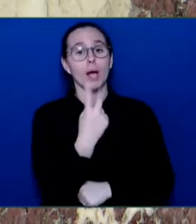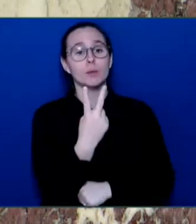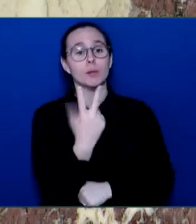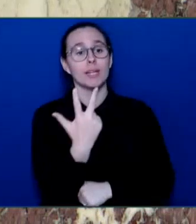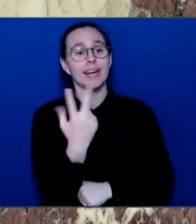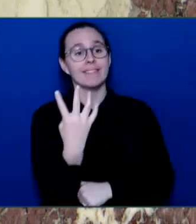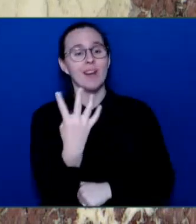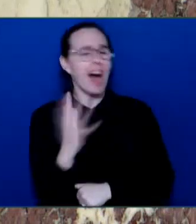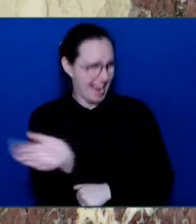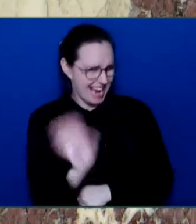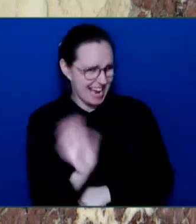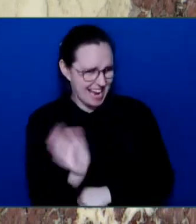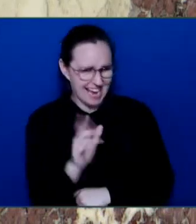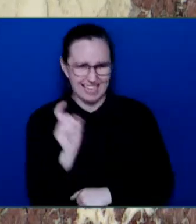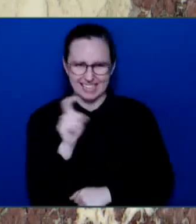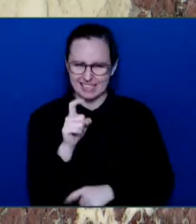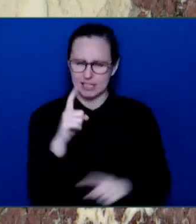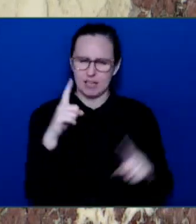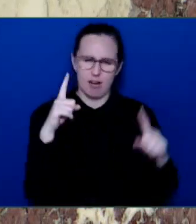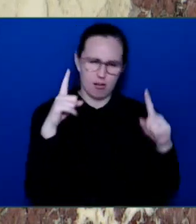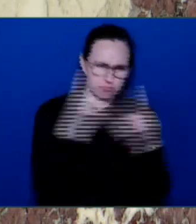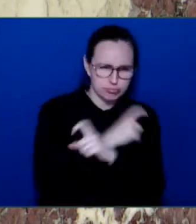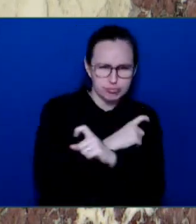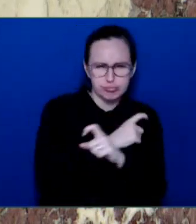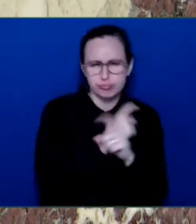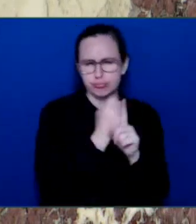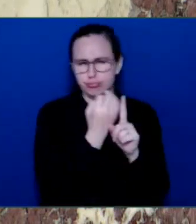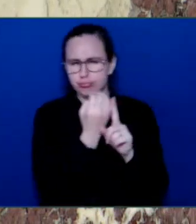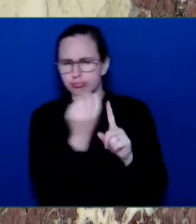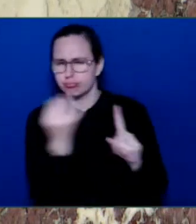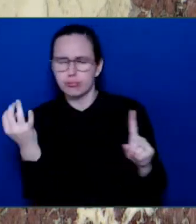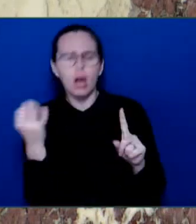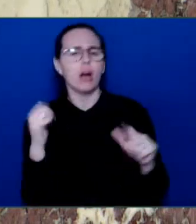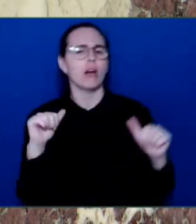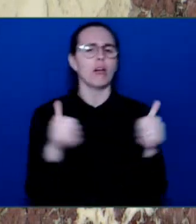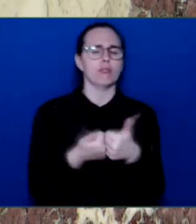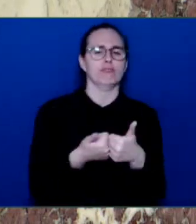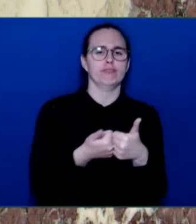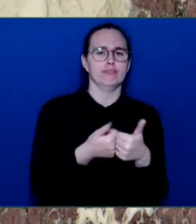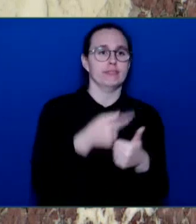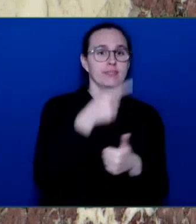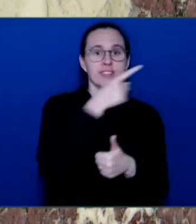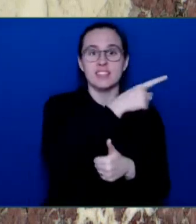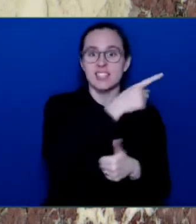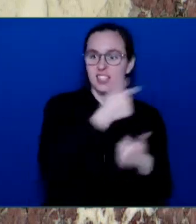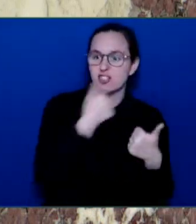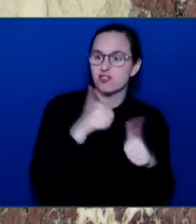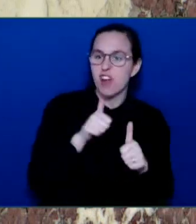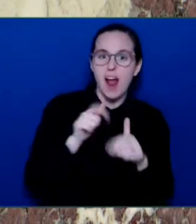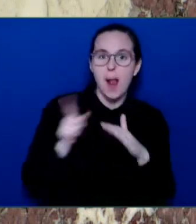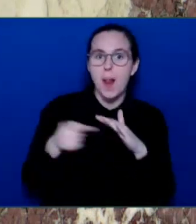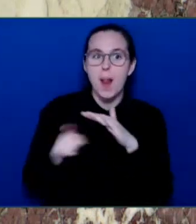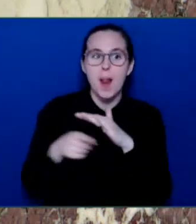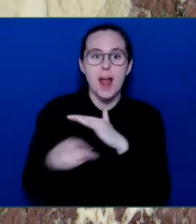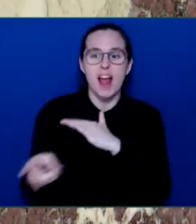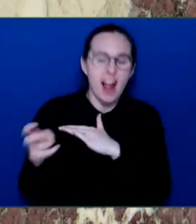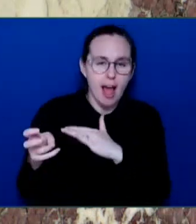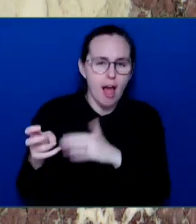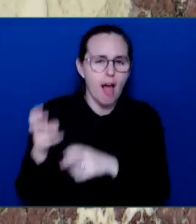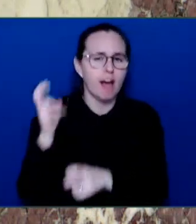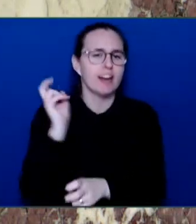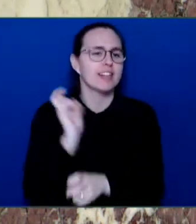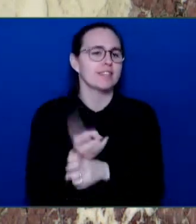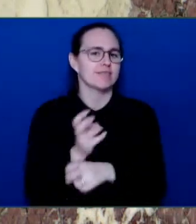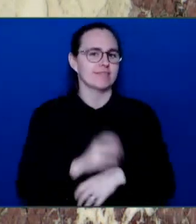British Columbians can learn more about how to become cybersecure at www.gov.bc.ca. Thank you very much,